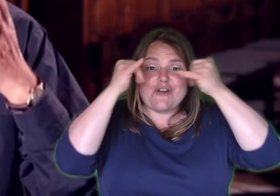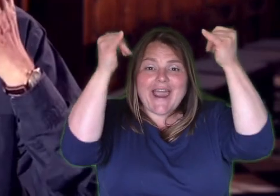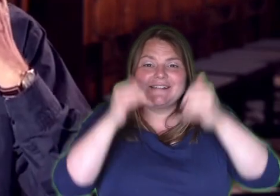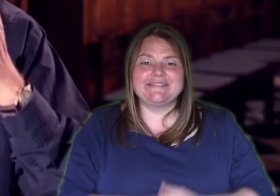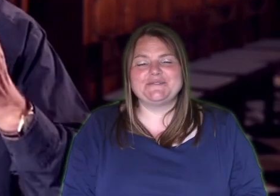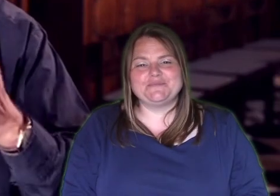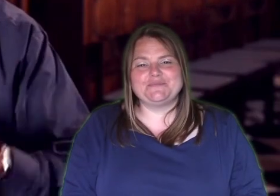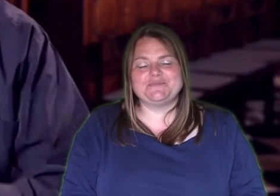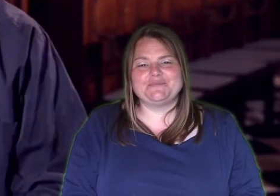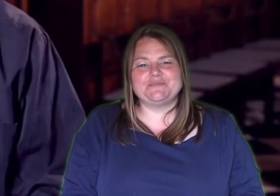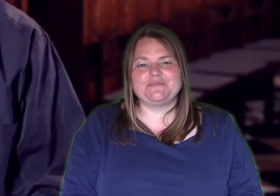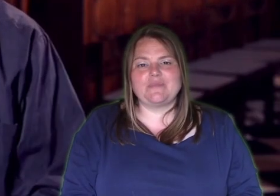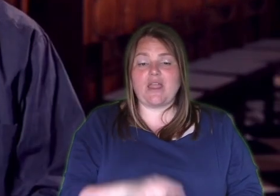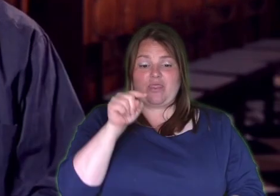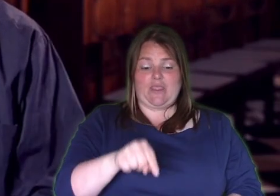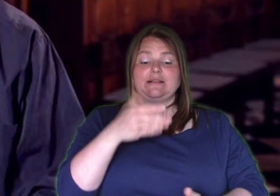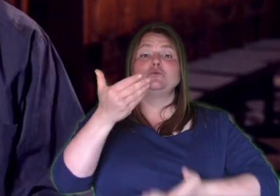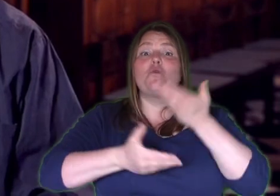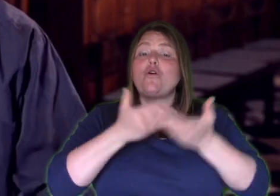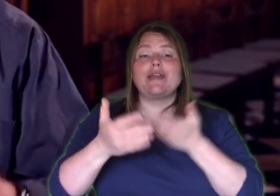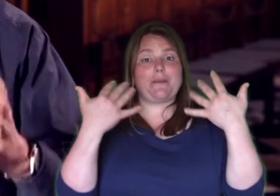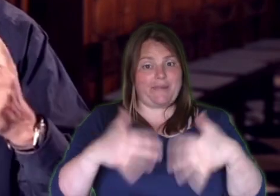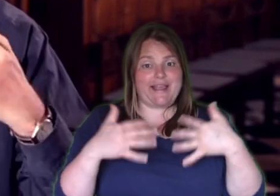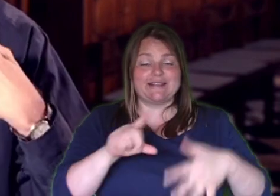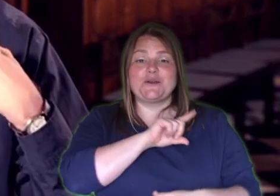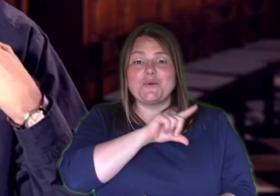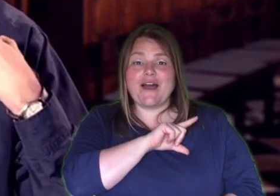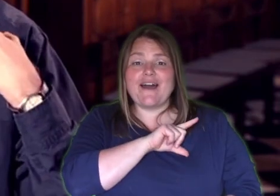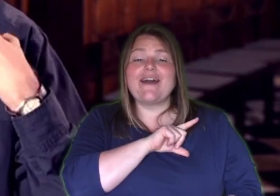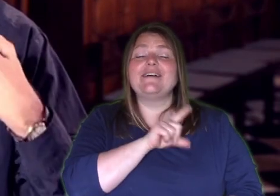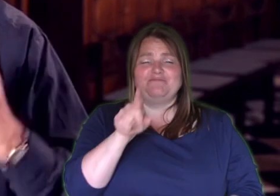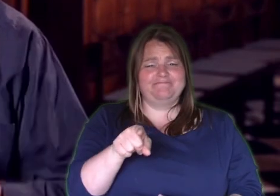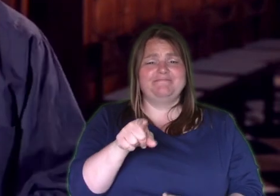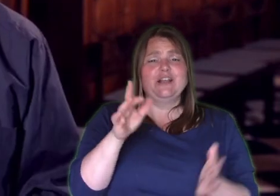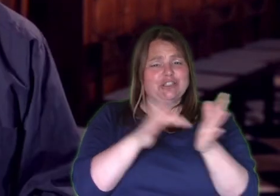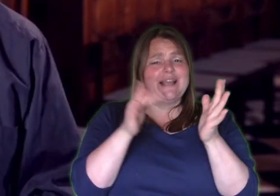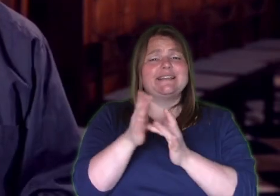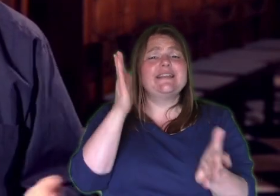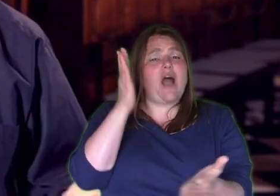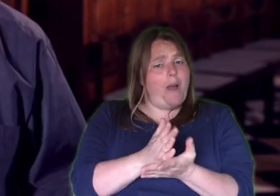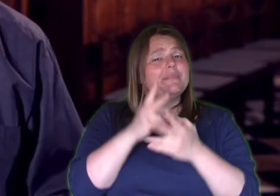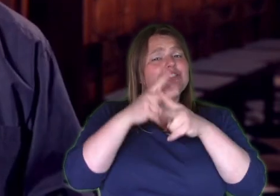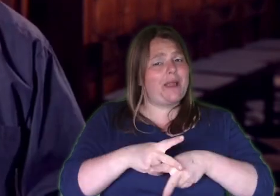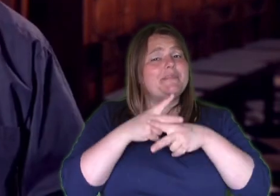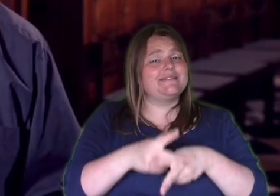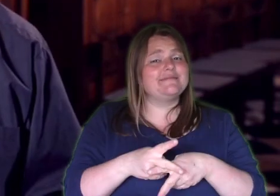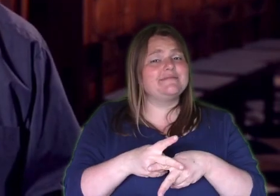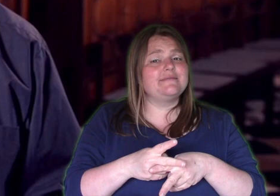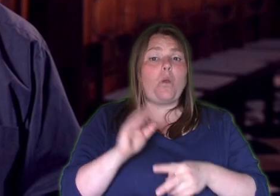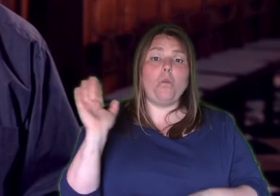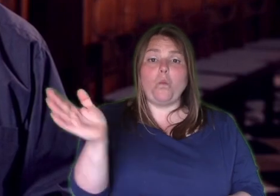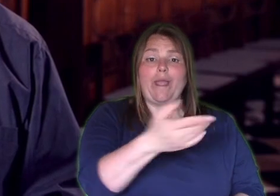The extraordinary thing about that story is that Jesus is the shepherd and we're the sheep.